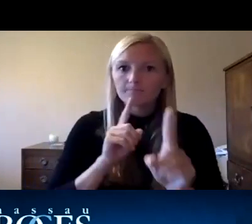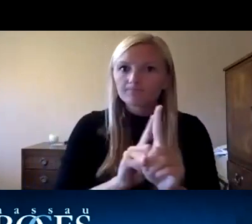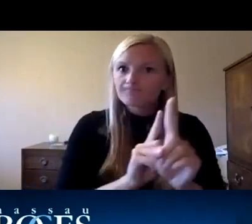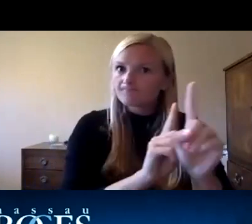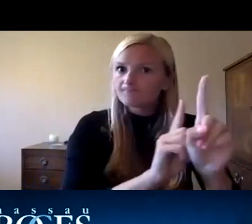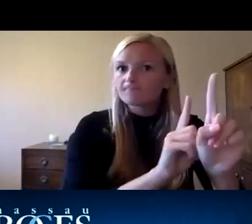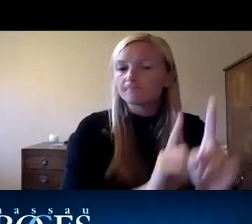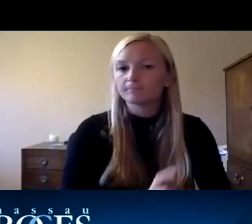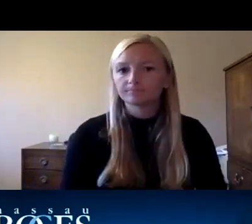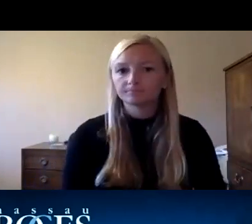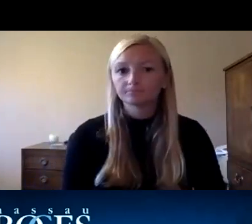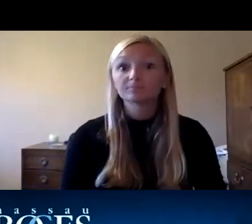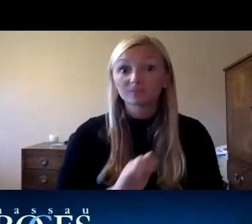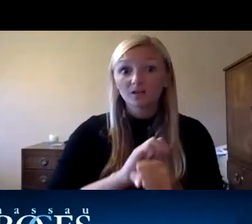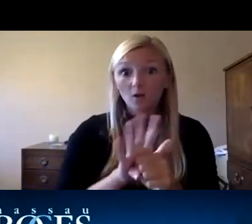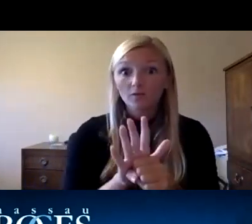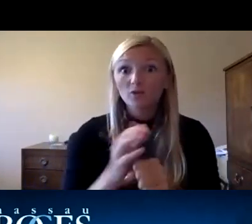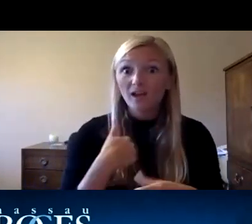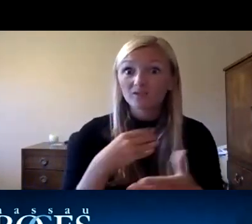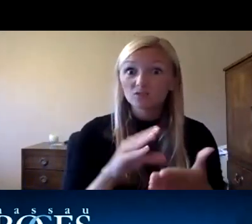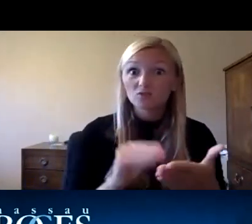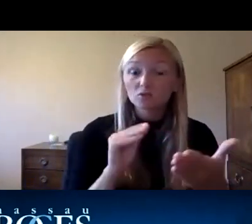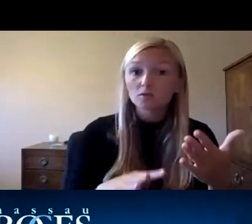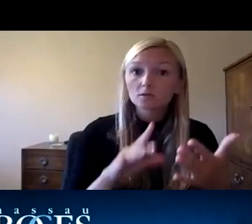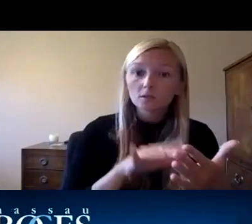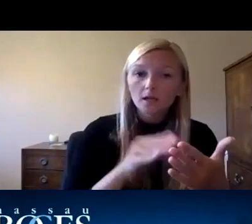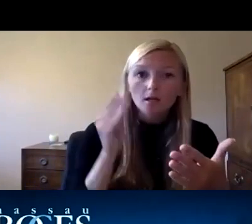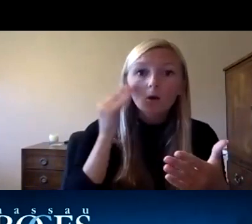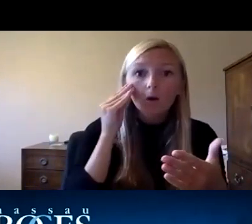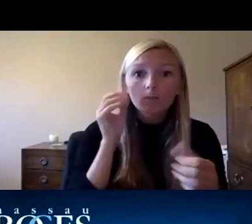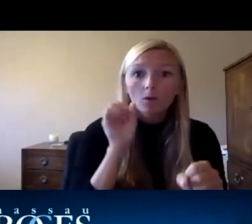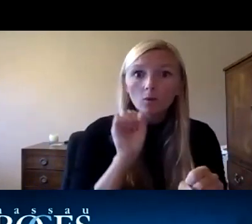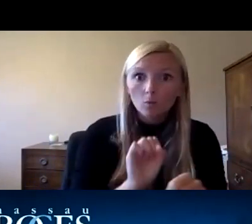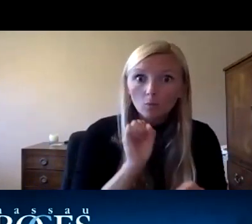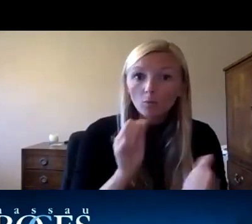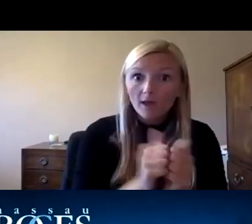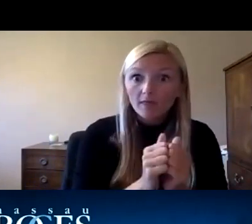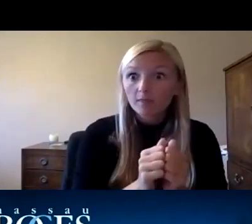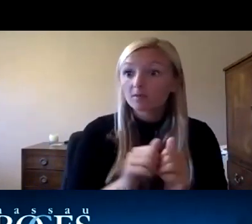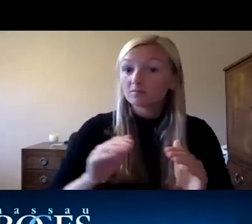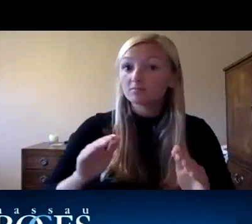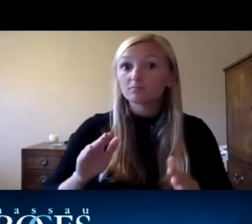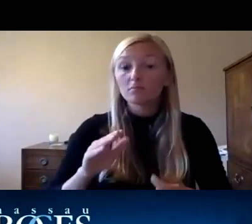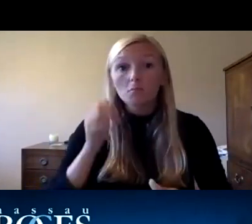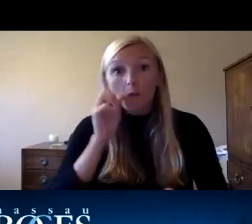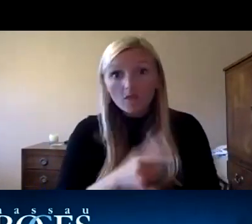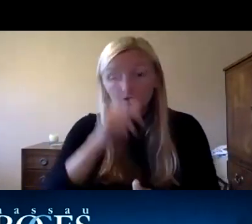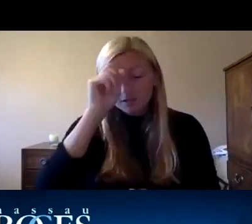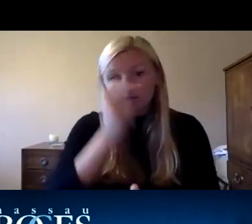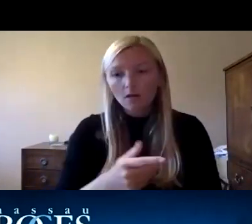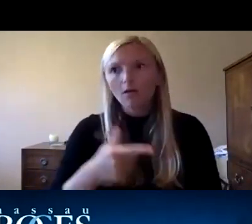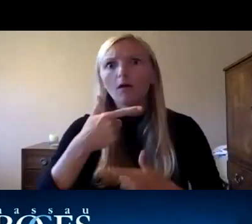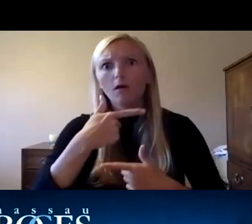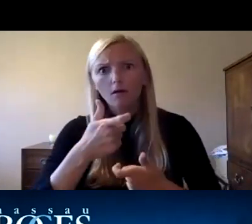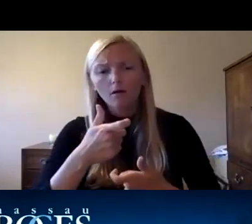and during covid you've got students studying at home with all of their different siblings and it's really interesting when you see the multi